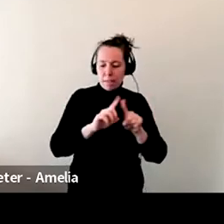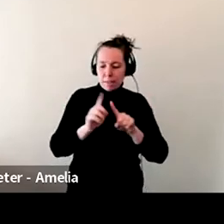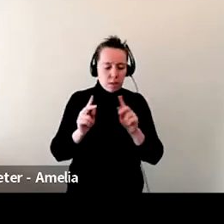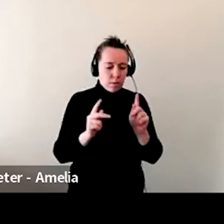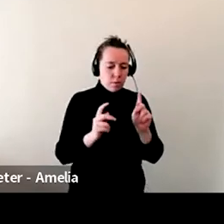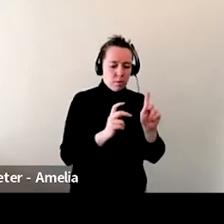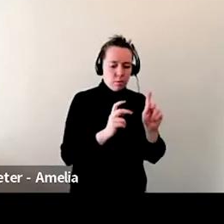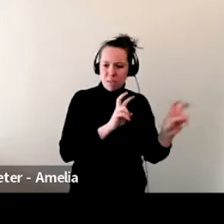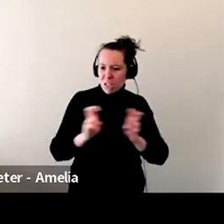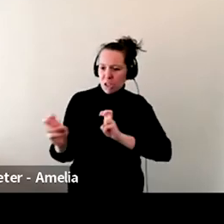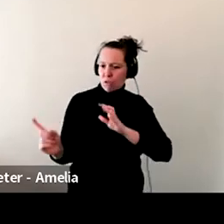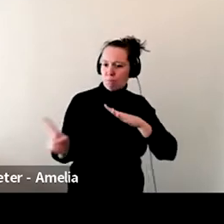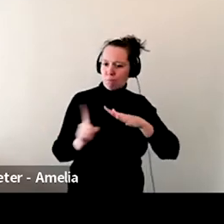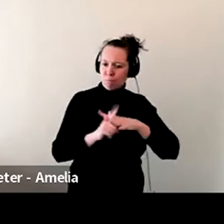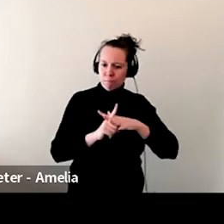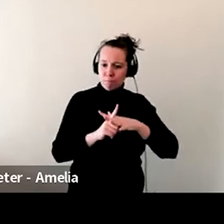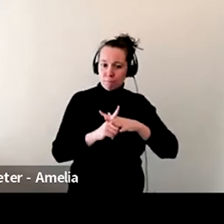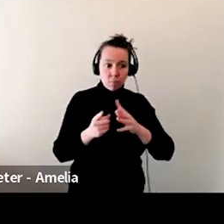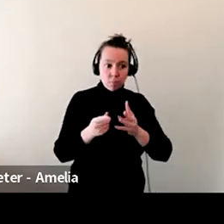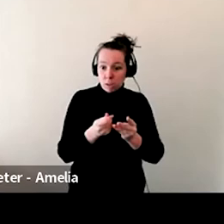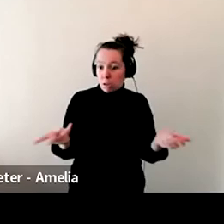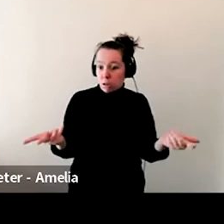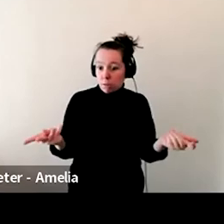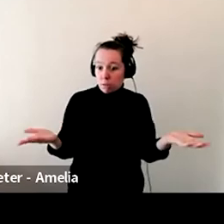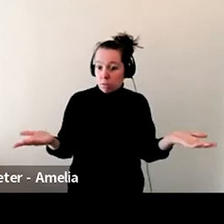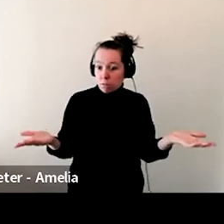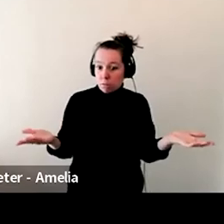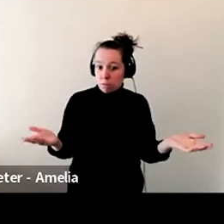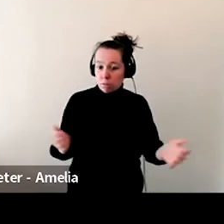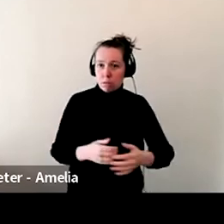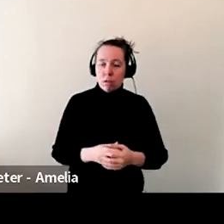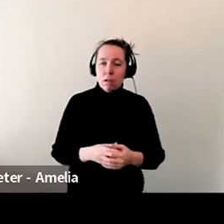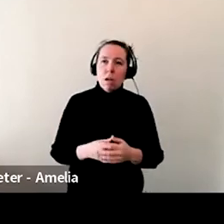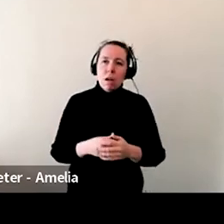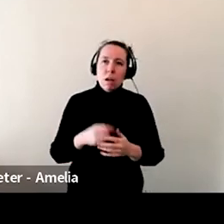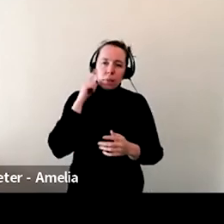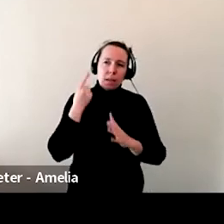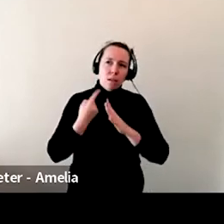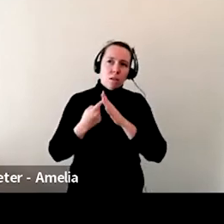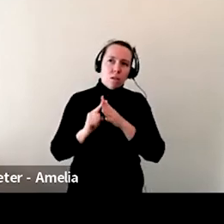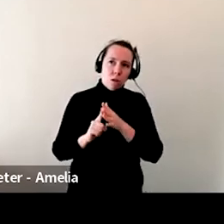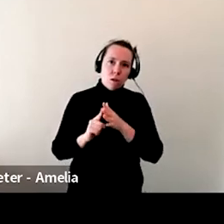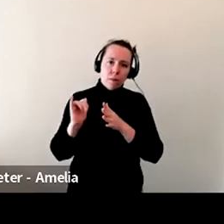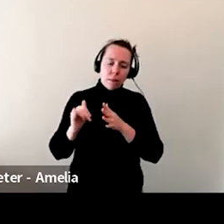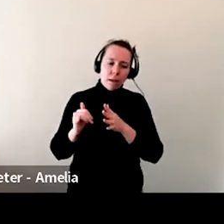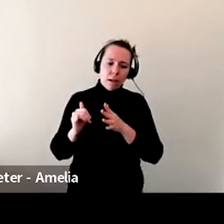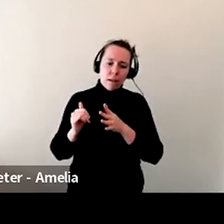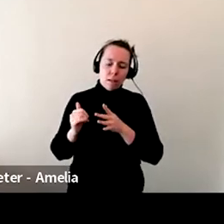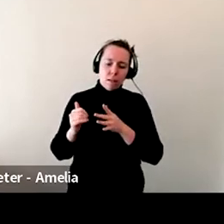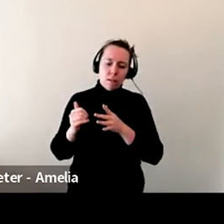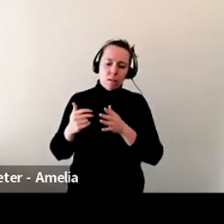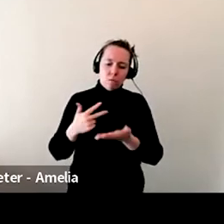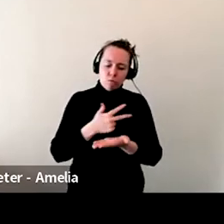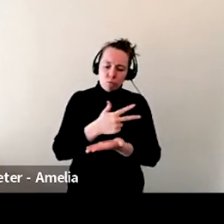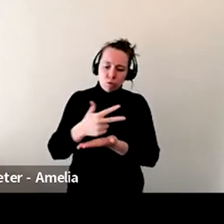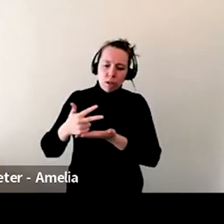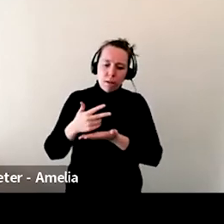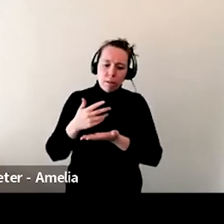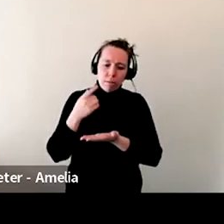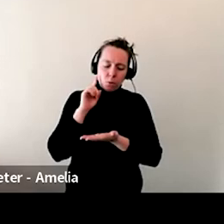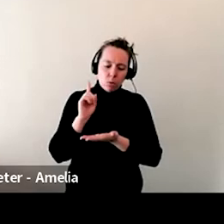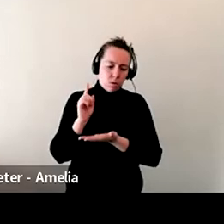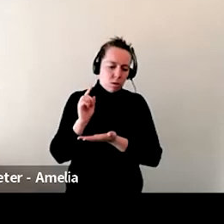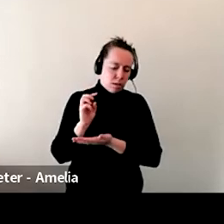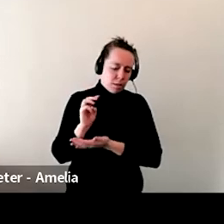times we opened the book mobile the very end of May. Um, and so I can't remember exactly what we've gone through so many